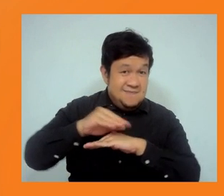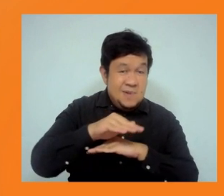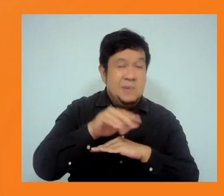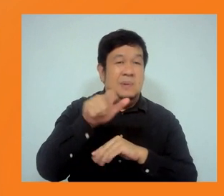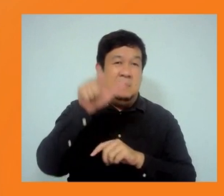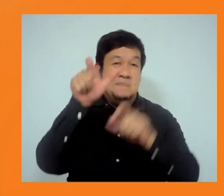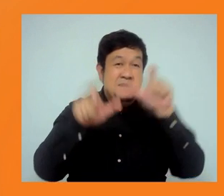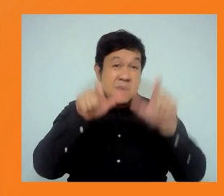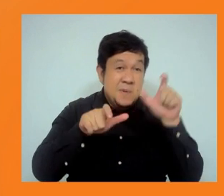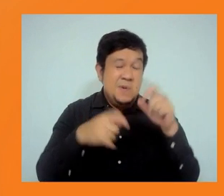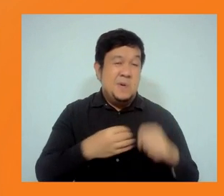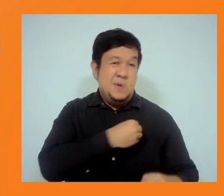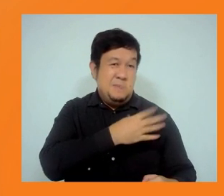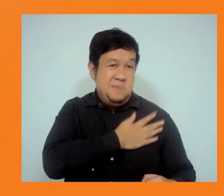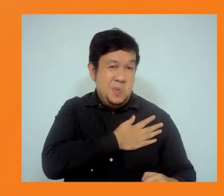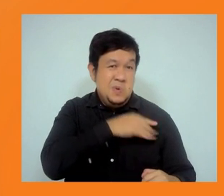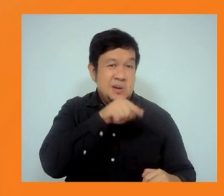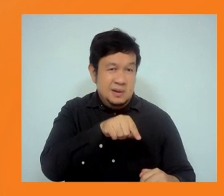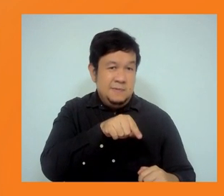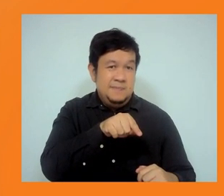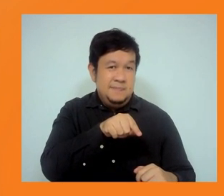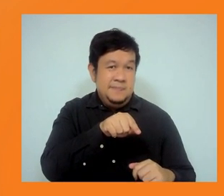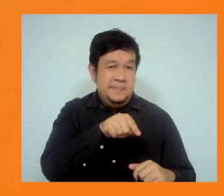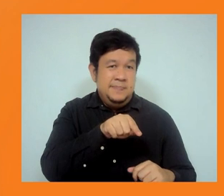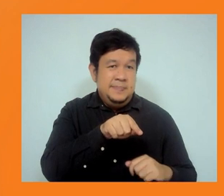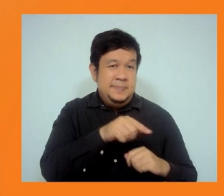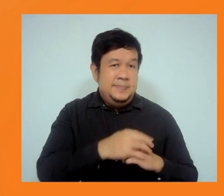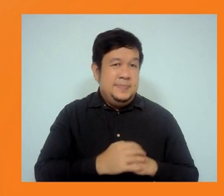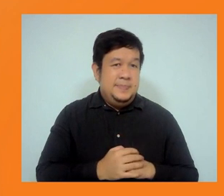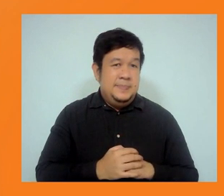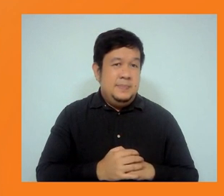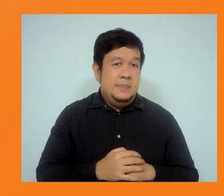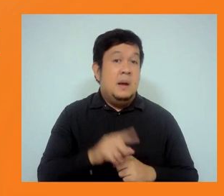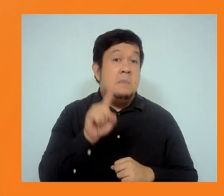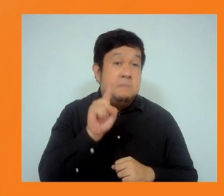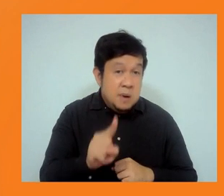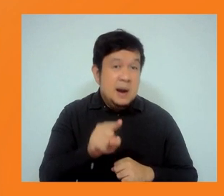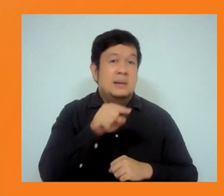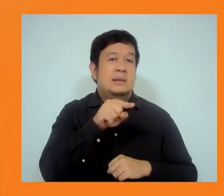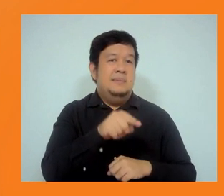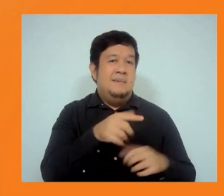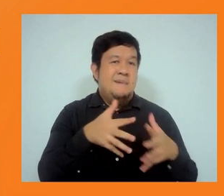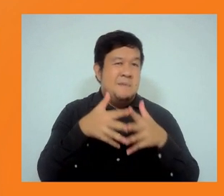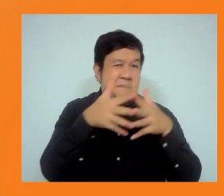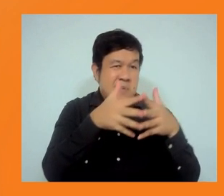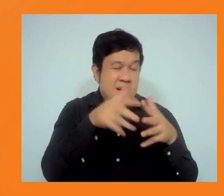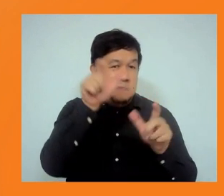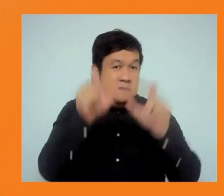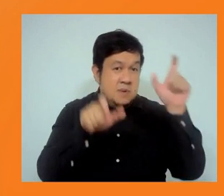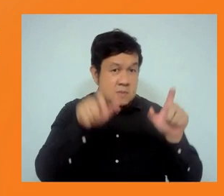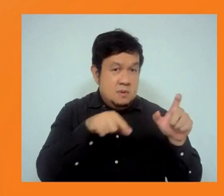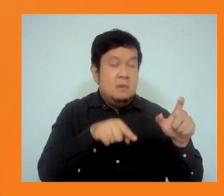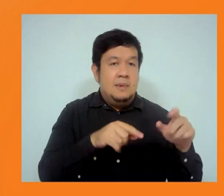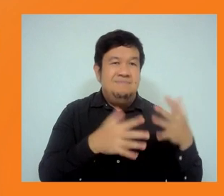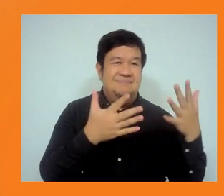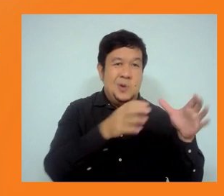different ethnic backgrounds, Indigenous people, children and youth, the elderly,